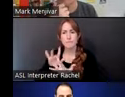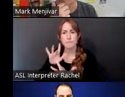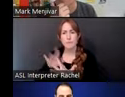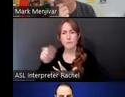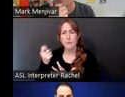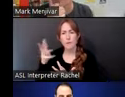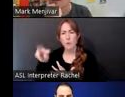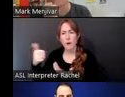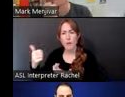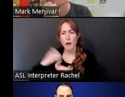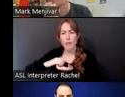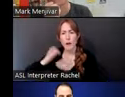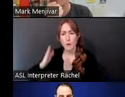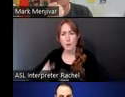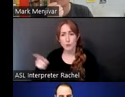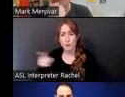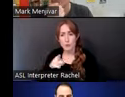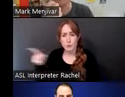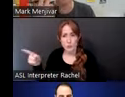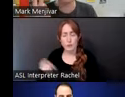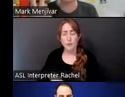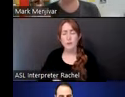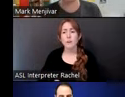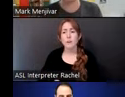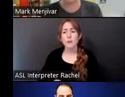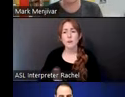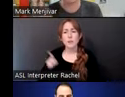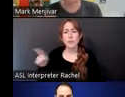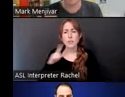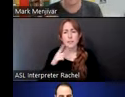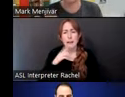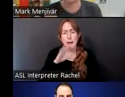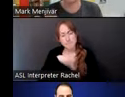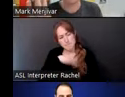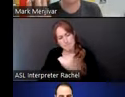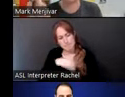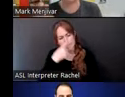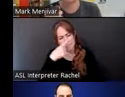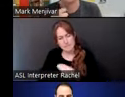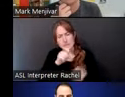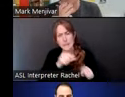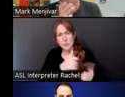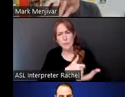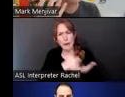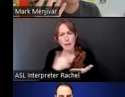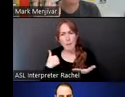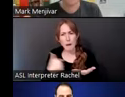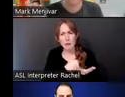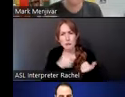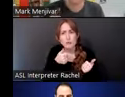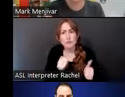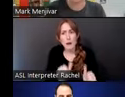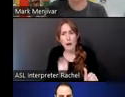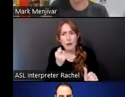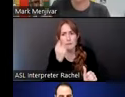worked with Borderline Collective. And she said, you know, can y'all help us begin to try to understand what is happening?